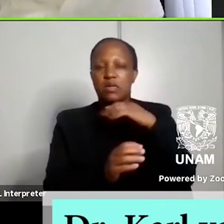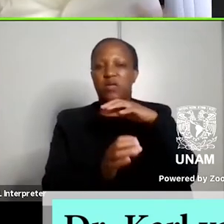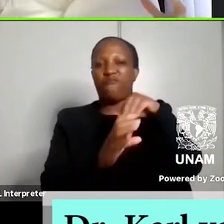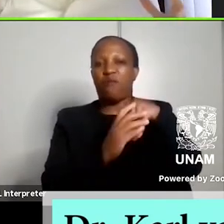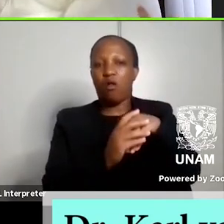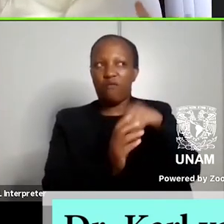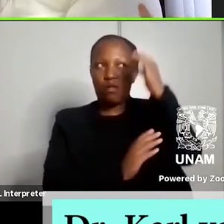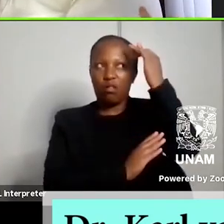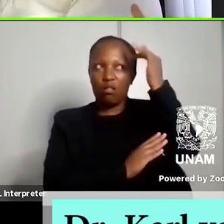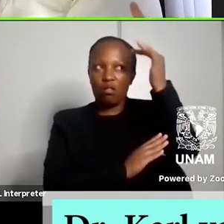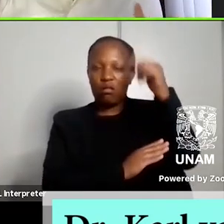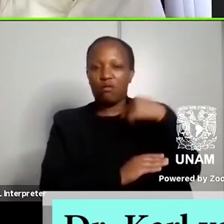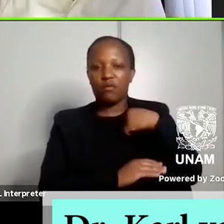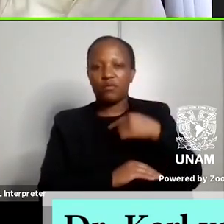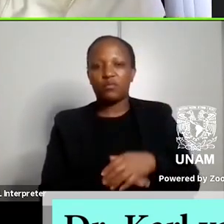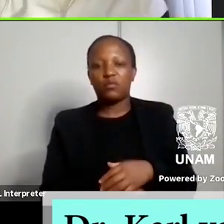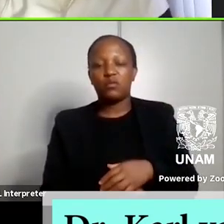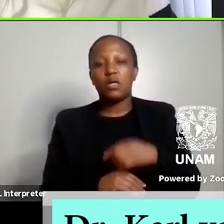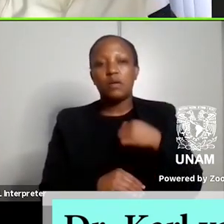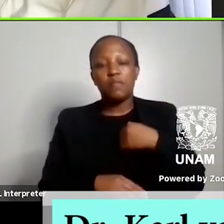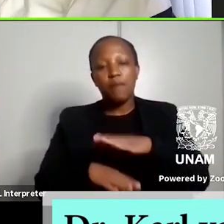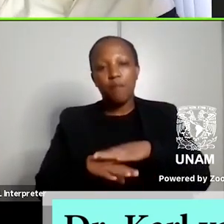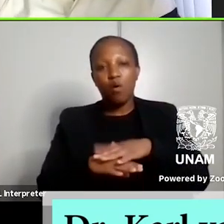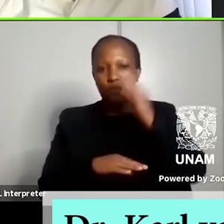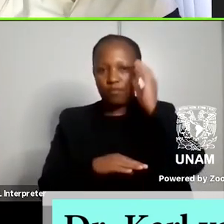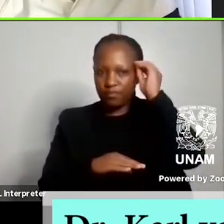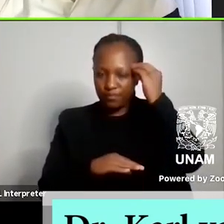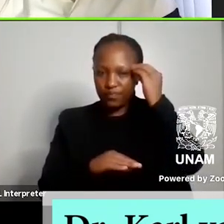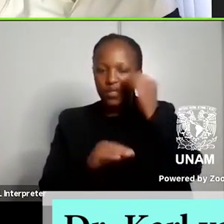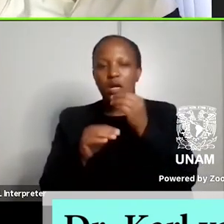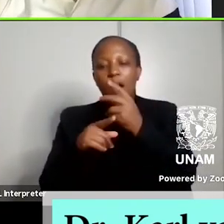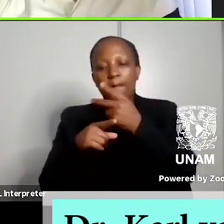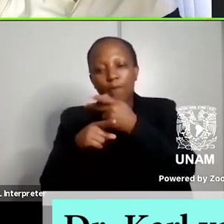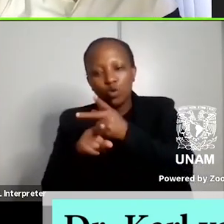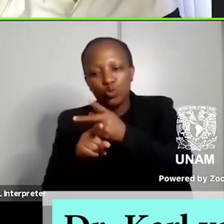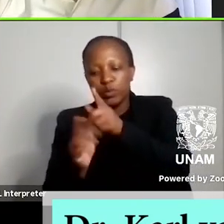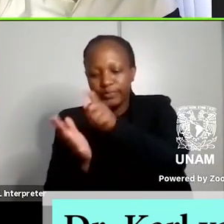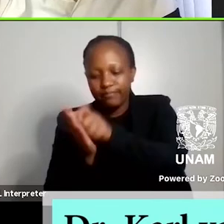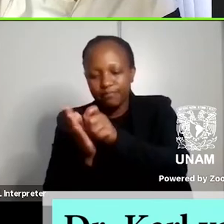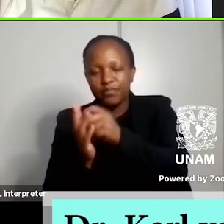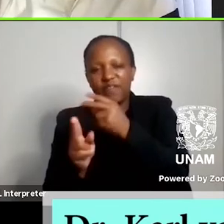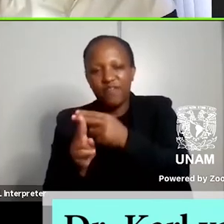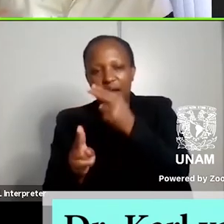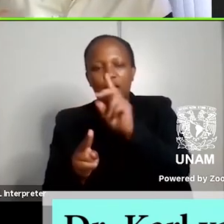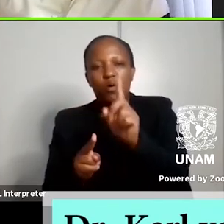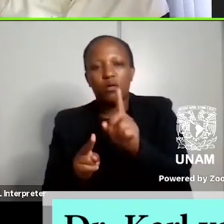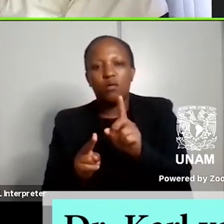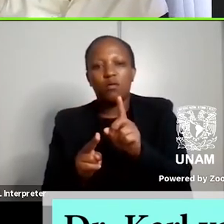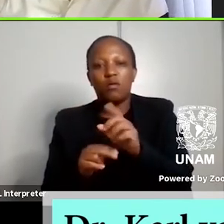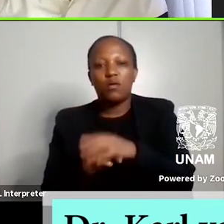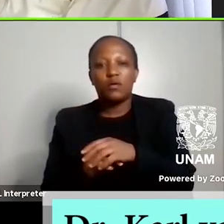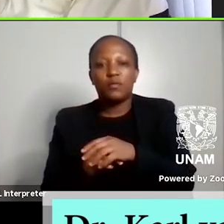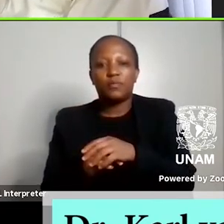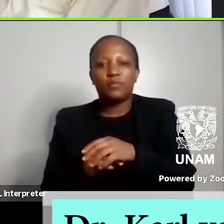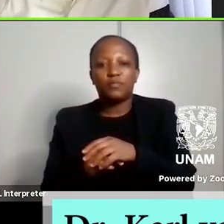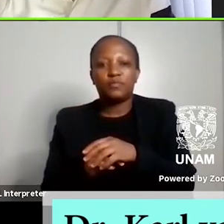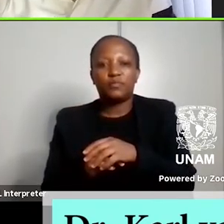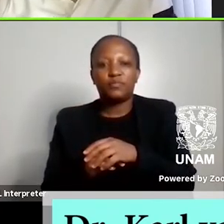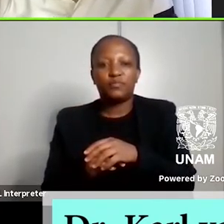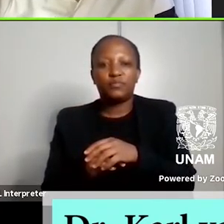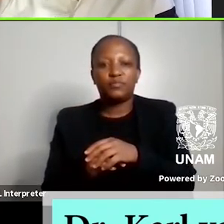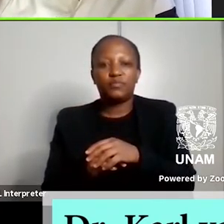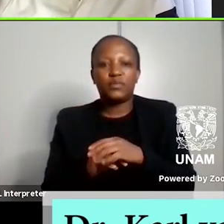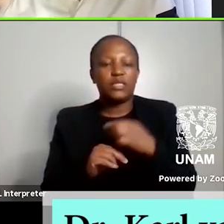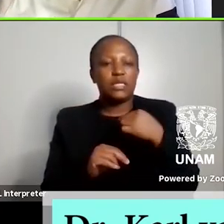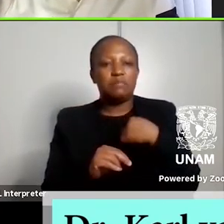I'm primarily interested in what is produced finally um I don't often my research doesn't sort of um care me to looking